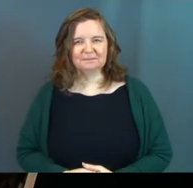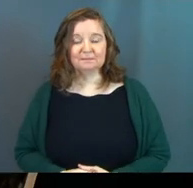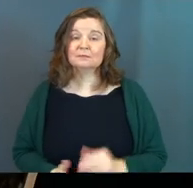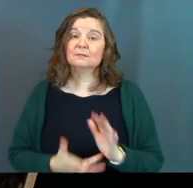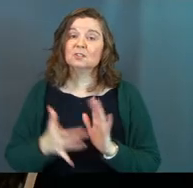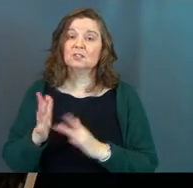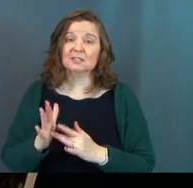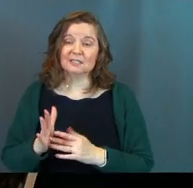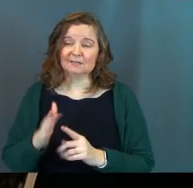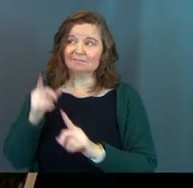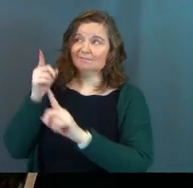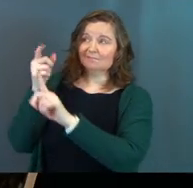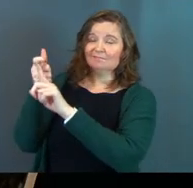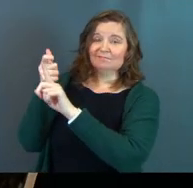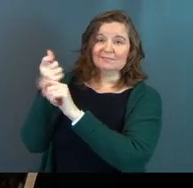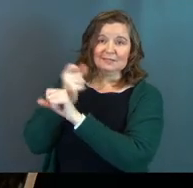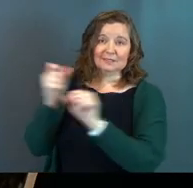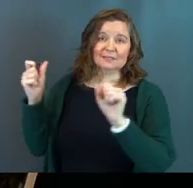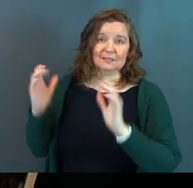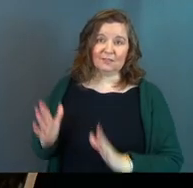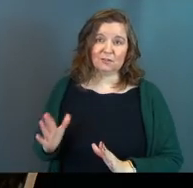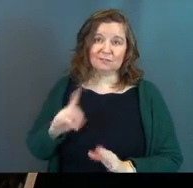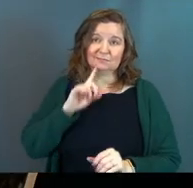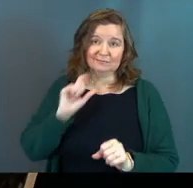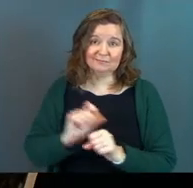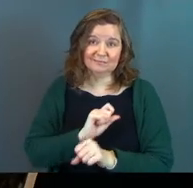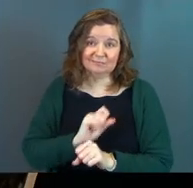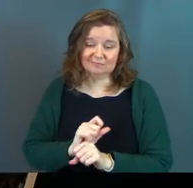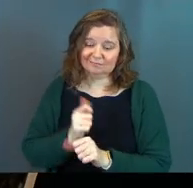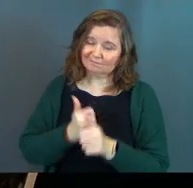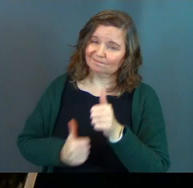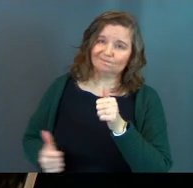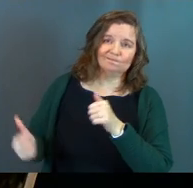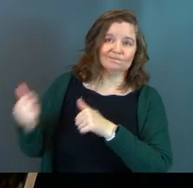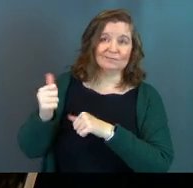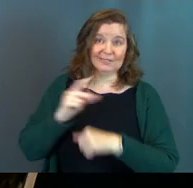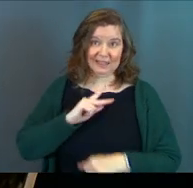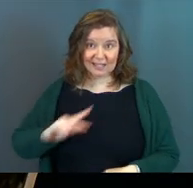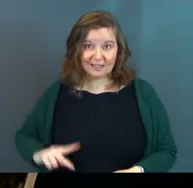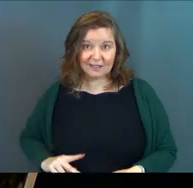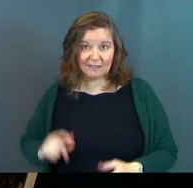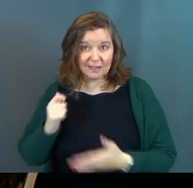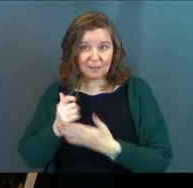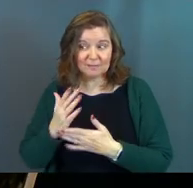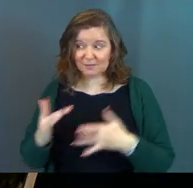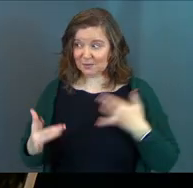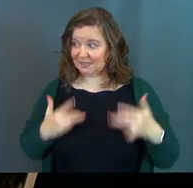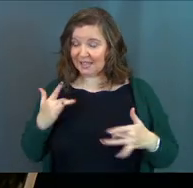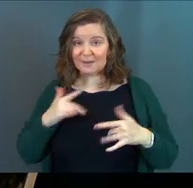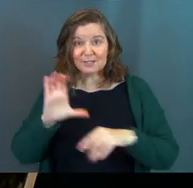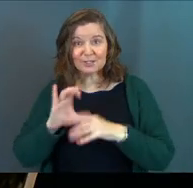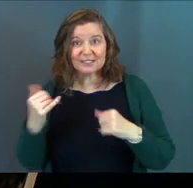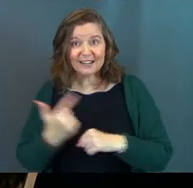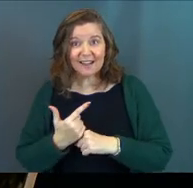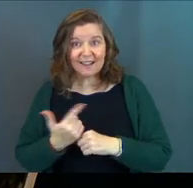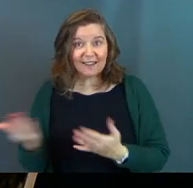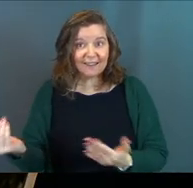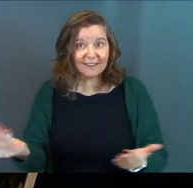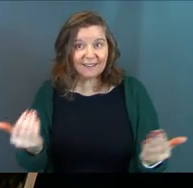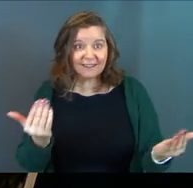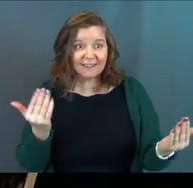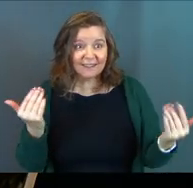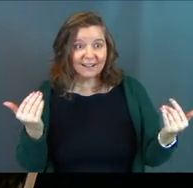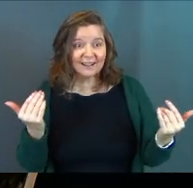Jesus is the Savior. Jesus is the King. Amen. Anybody excited to be in church today at all?